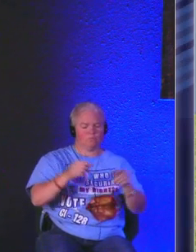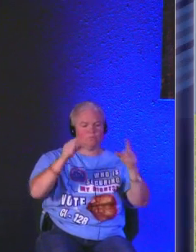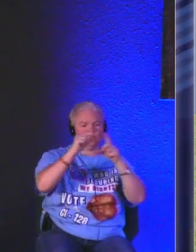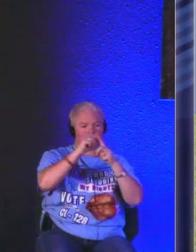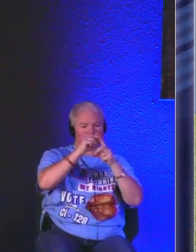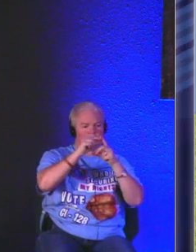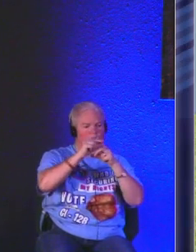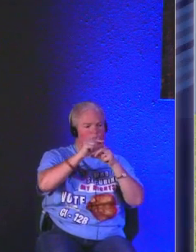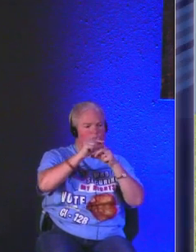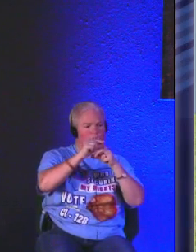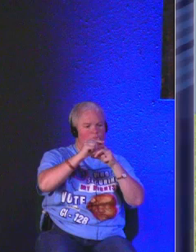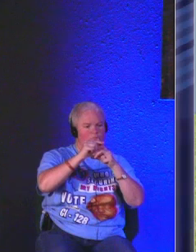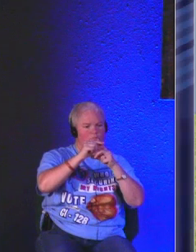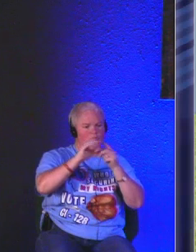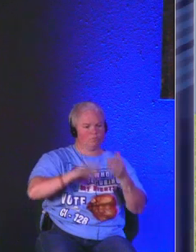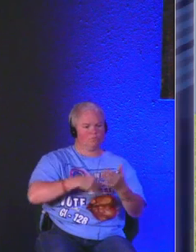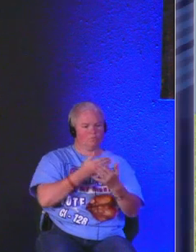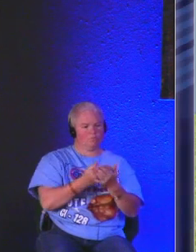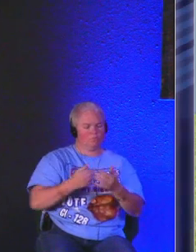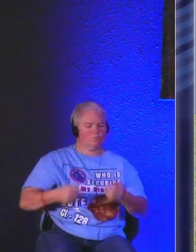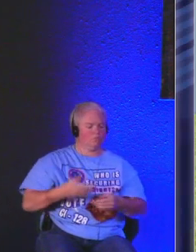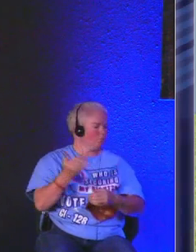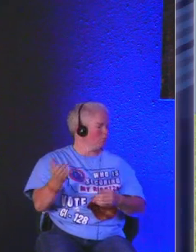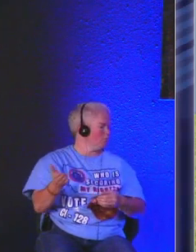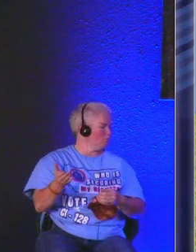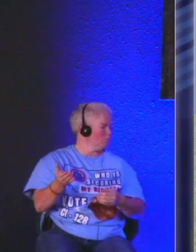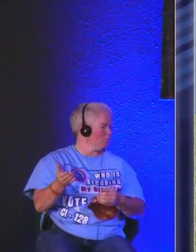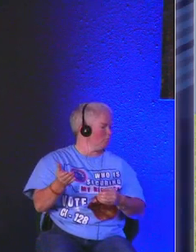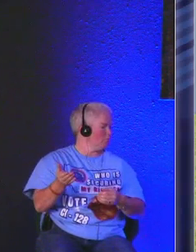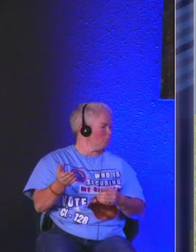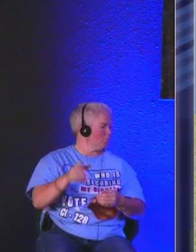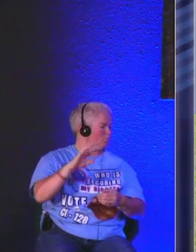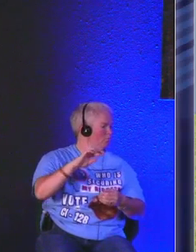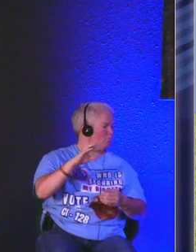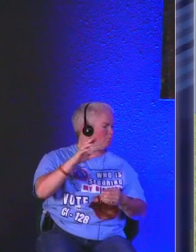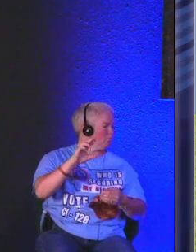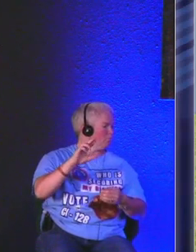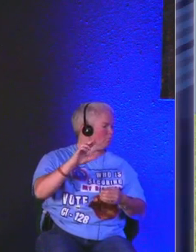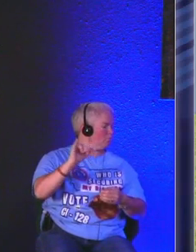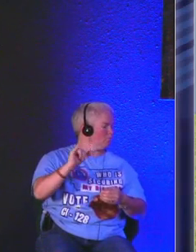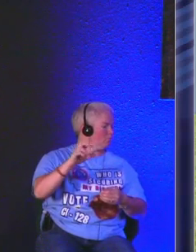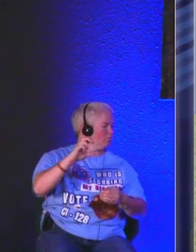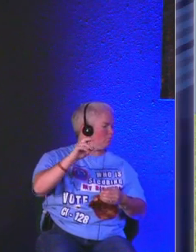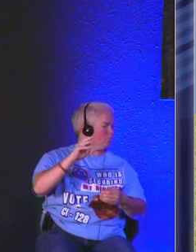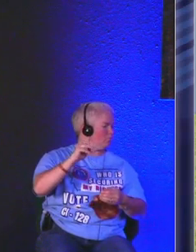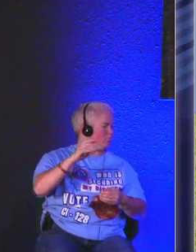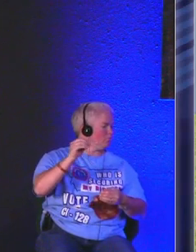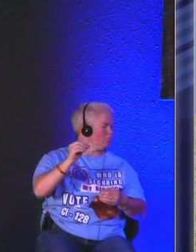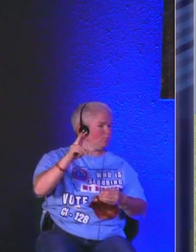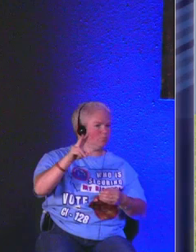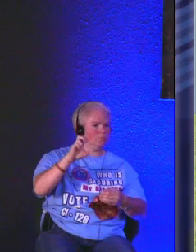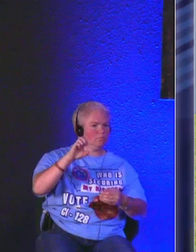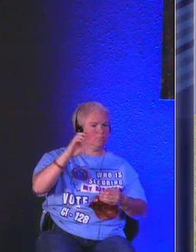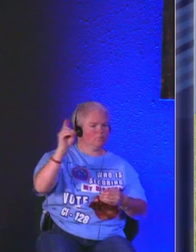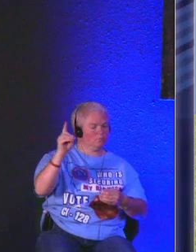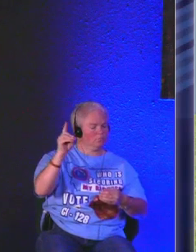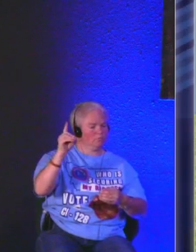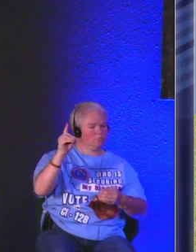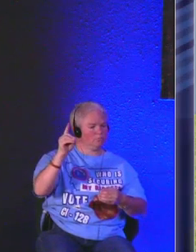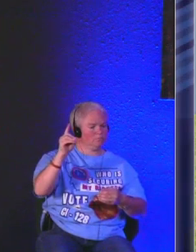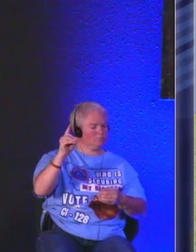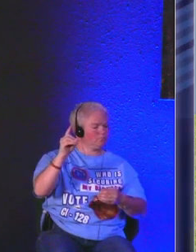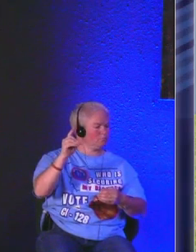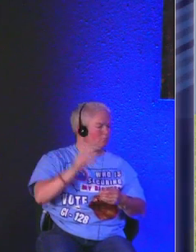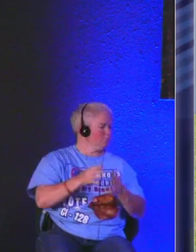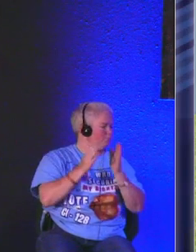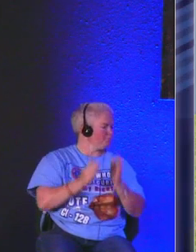just because of all of those things that doesn't mean we are removed from the perils of this world so